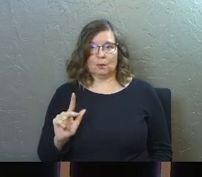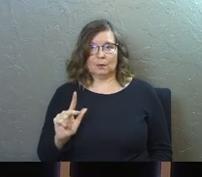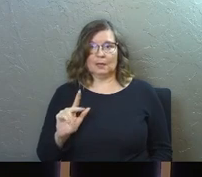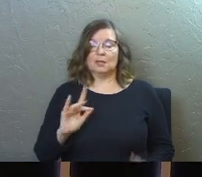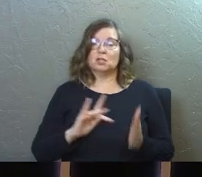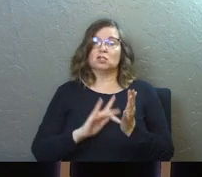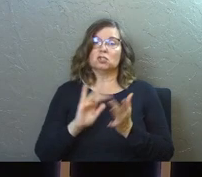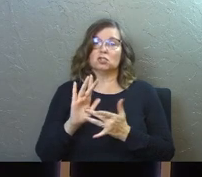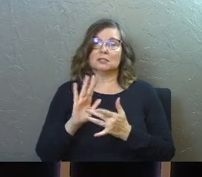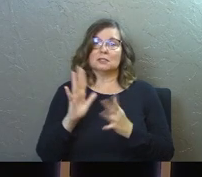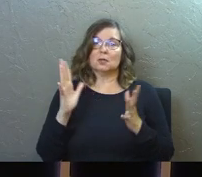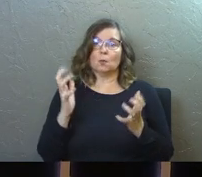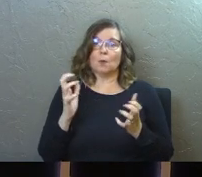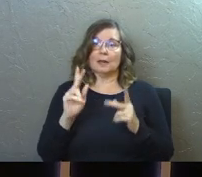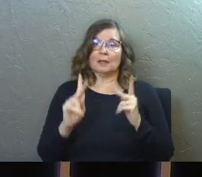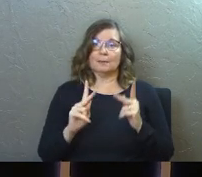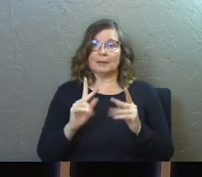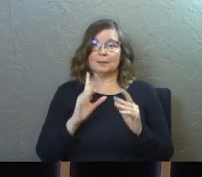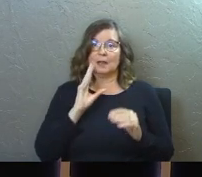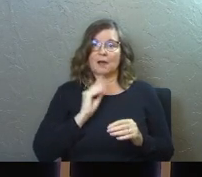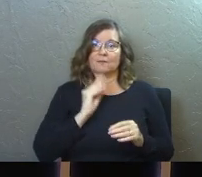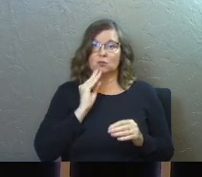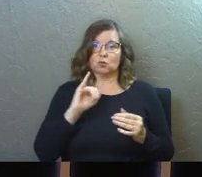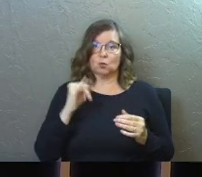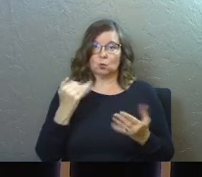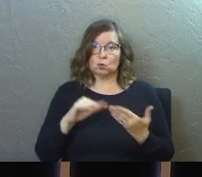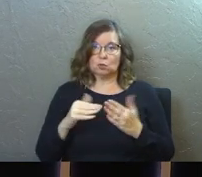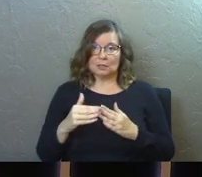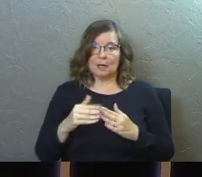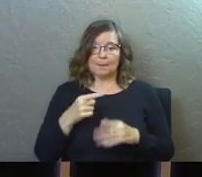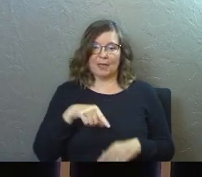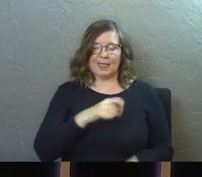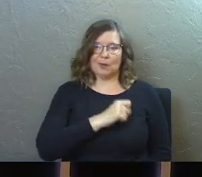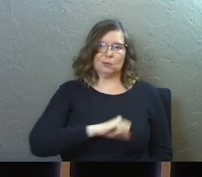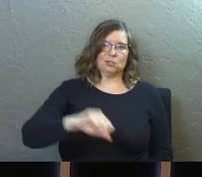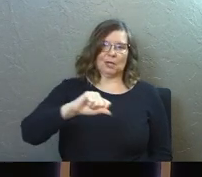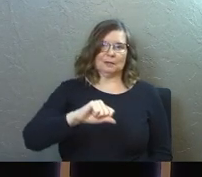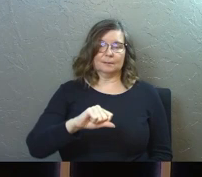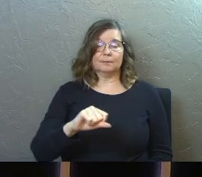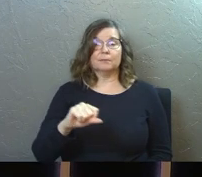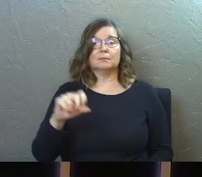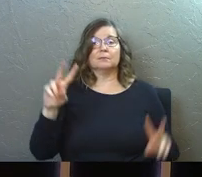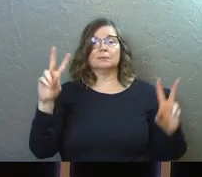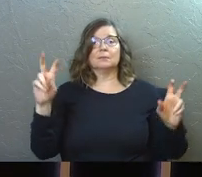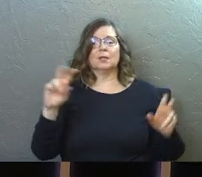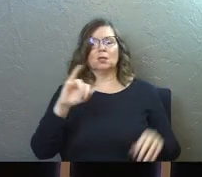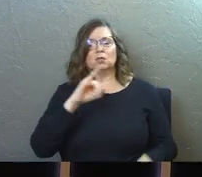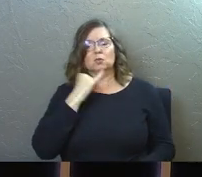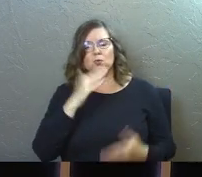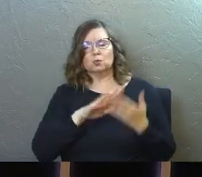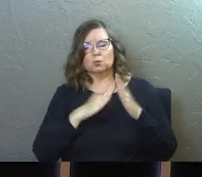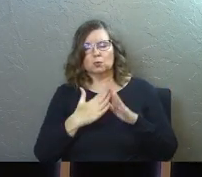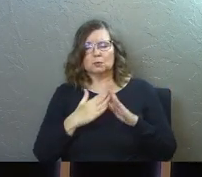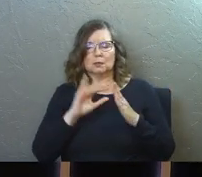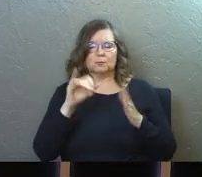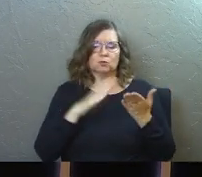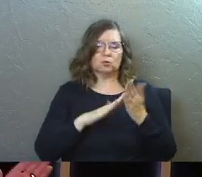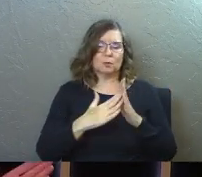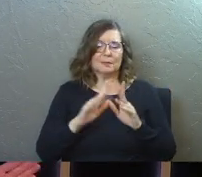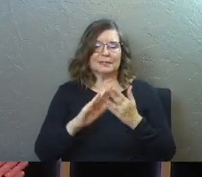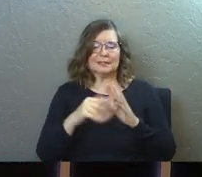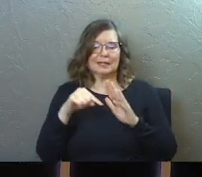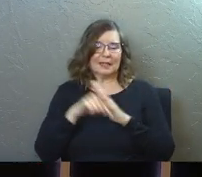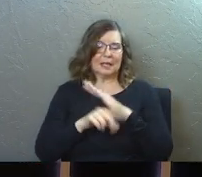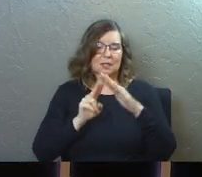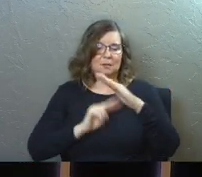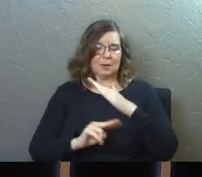the people of Jerusalem, but they rejected him. Verse 37, Jesus says, Jerusalem, Jerusalem, the city that kills the prophets and gathers stones